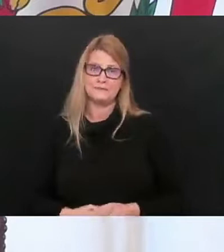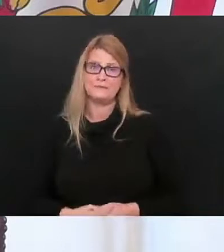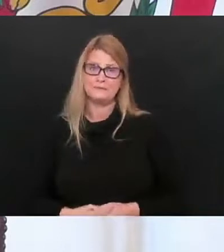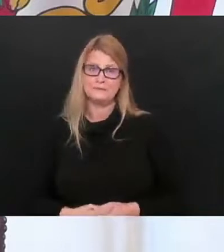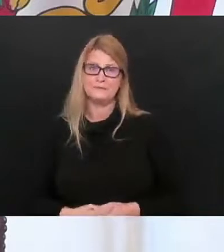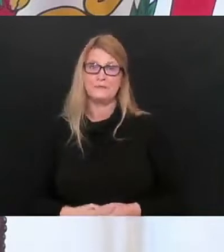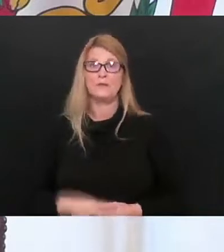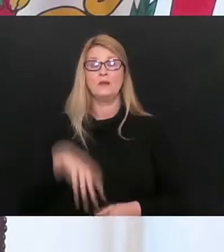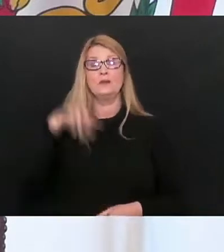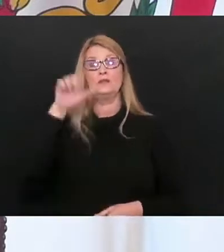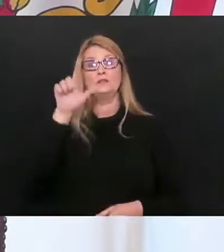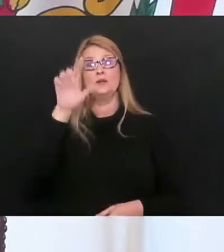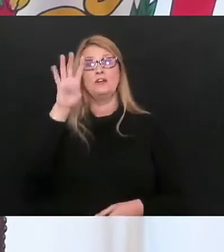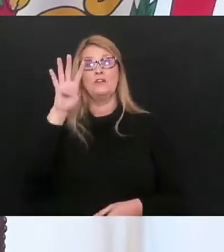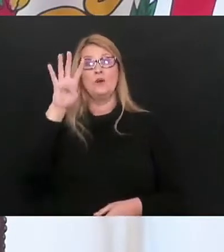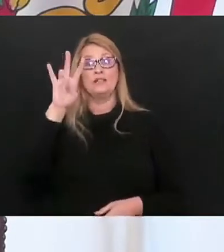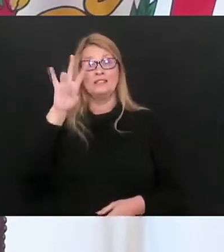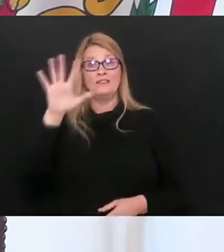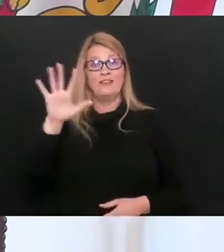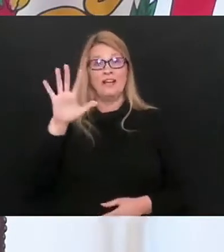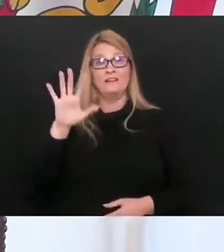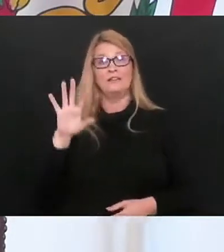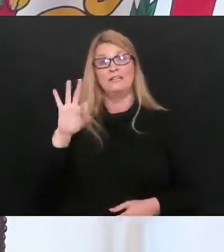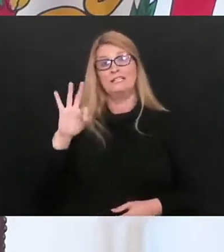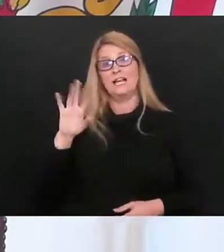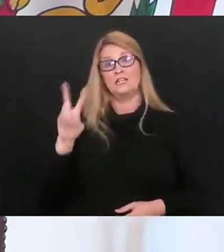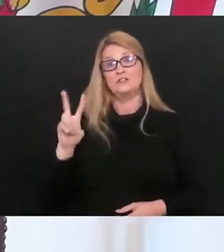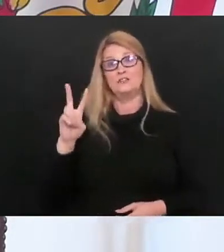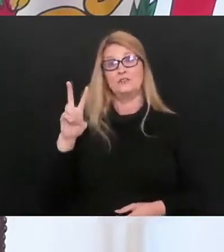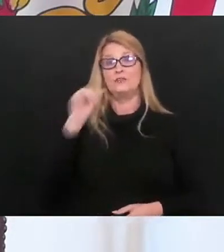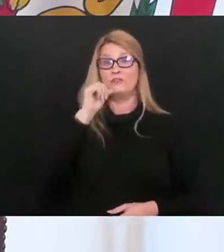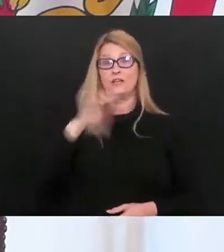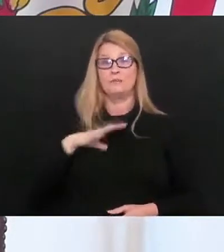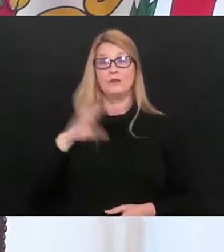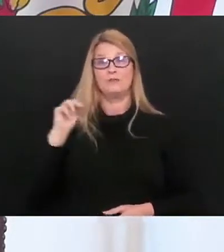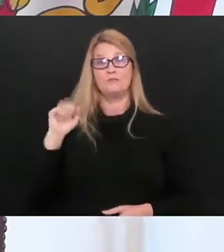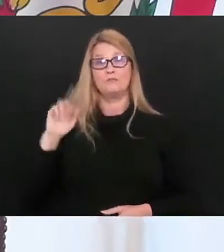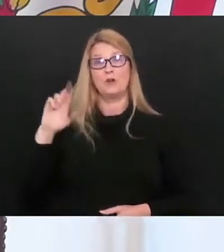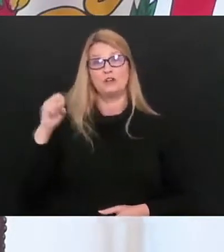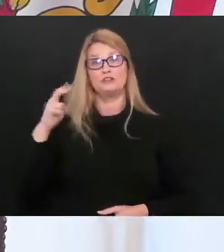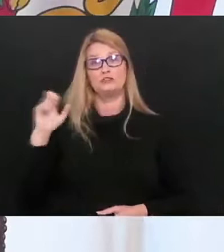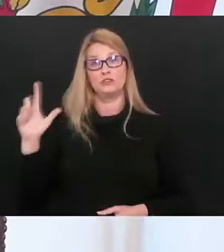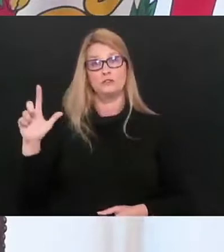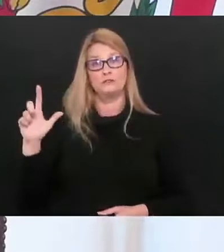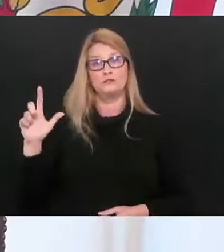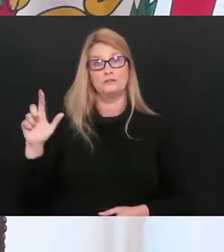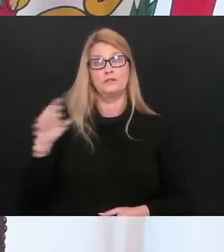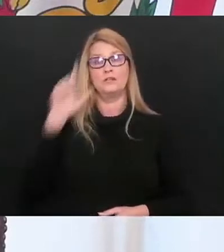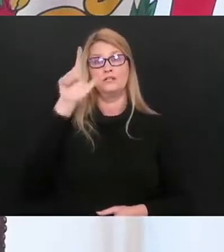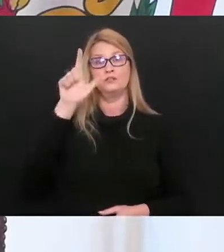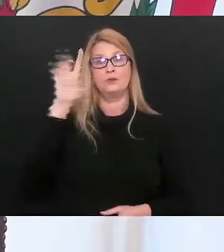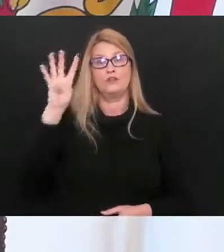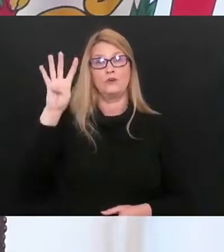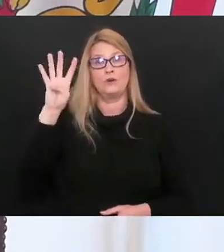Our 2,475th death is a 92-year-old female from Marshall County. Our 2